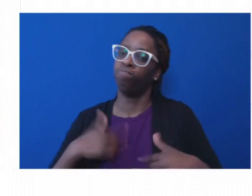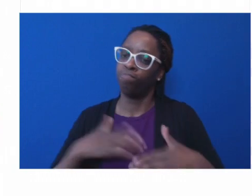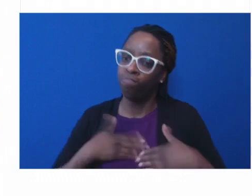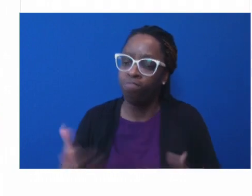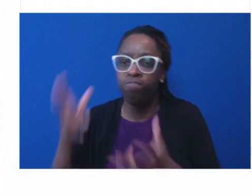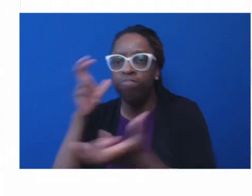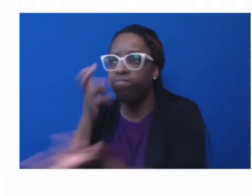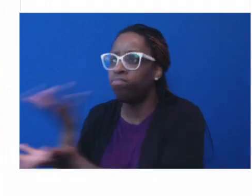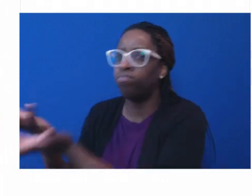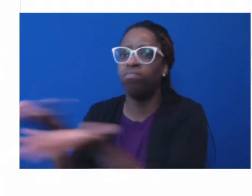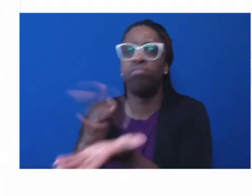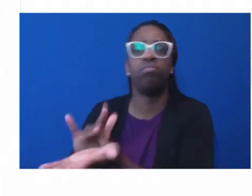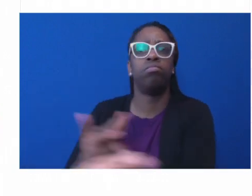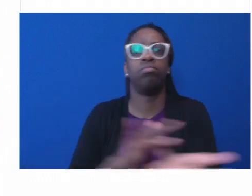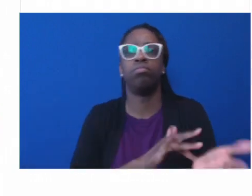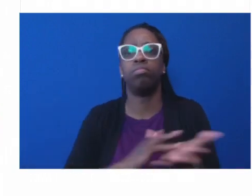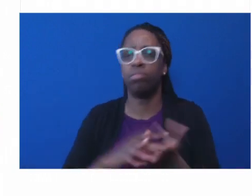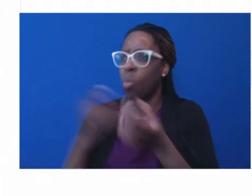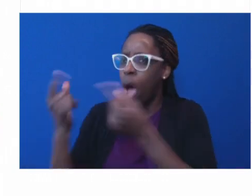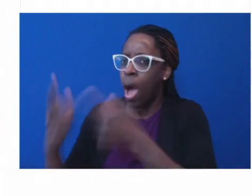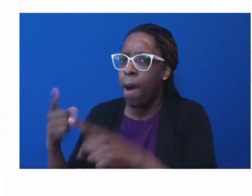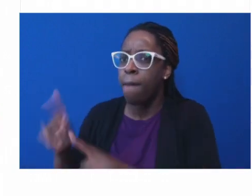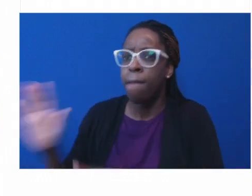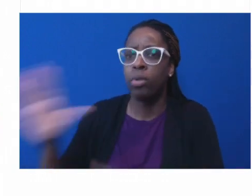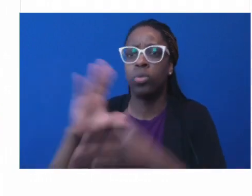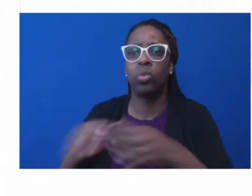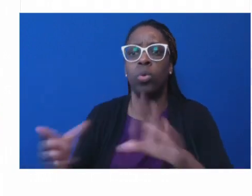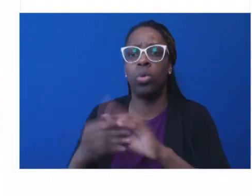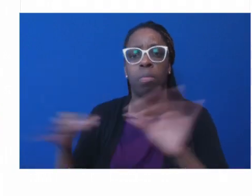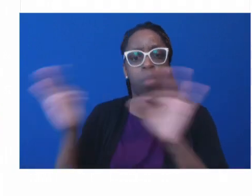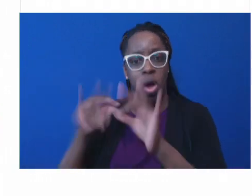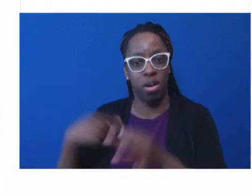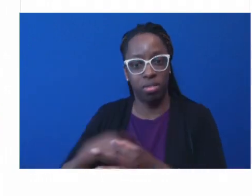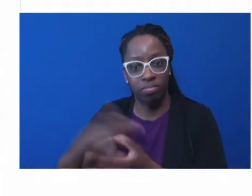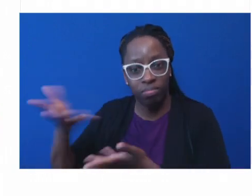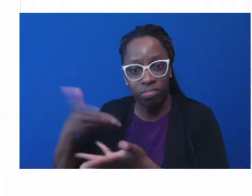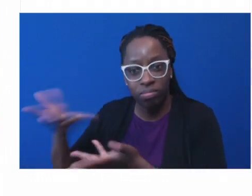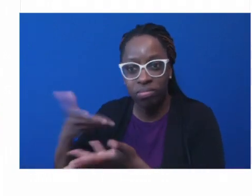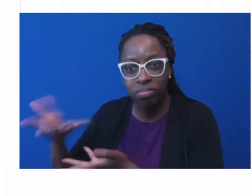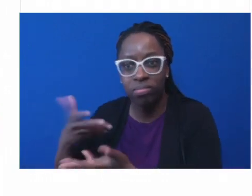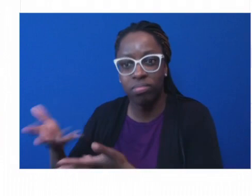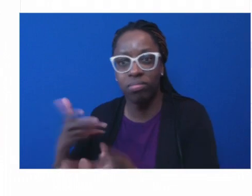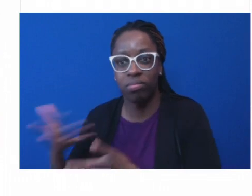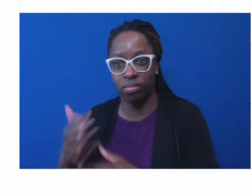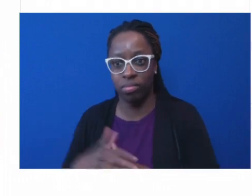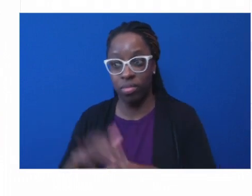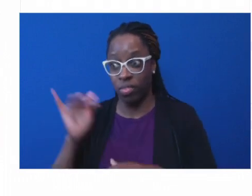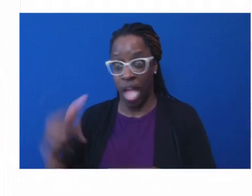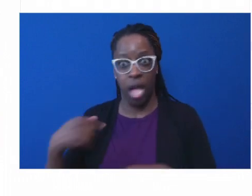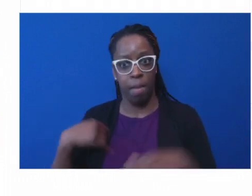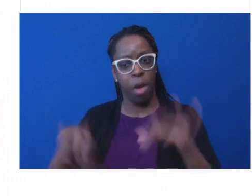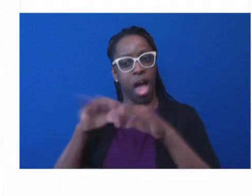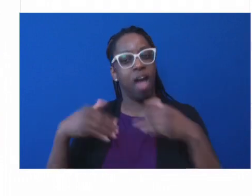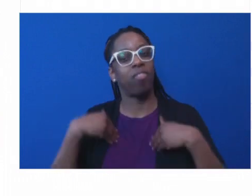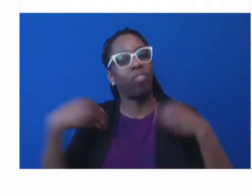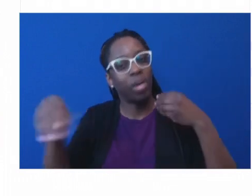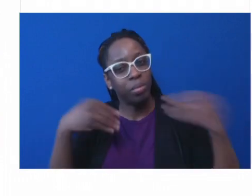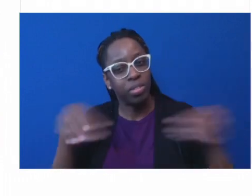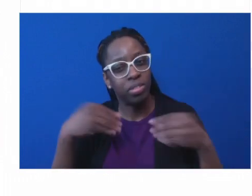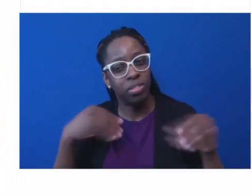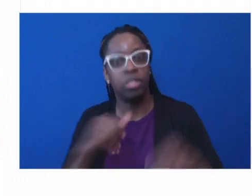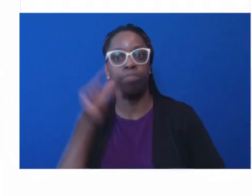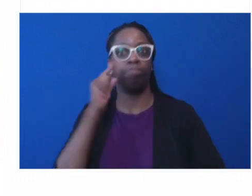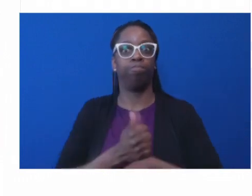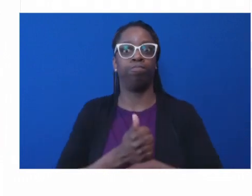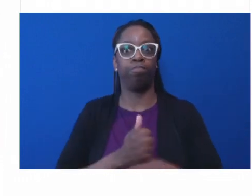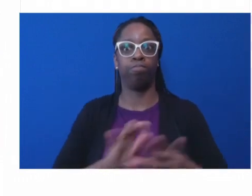we want to work with you on, there must be that flexibility in order to go do that. And I'm saying, sorry, my grant, my funding source is so narrow